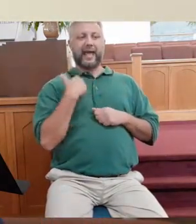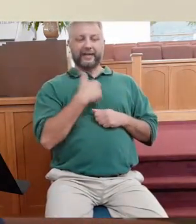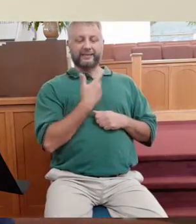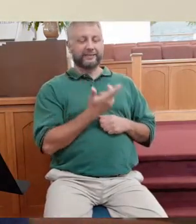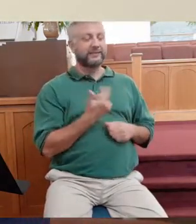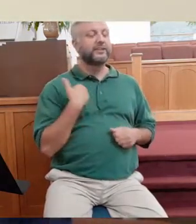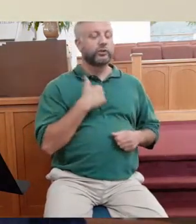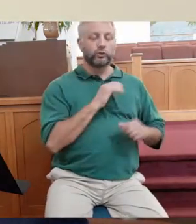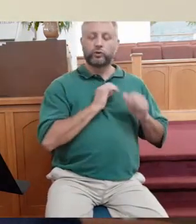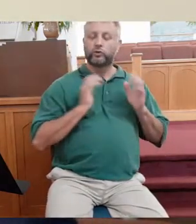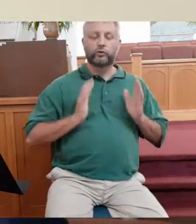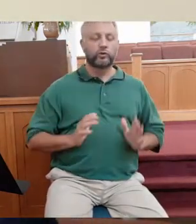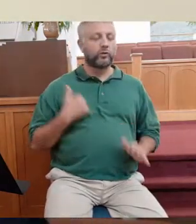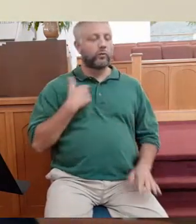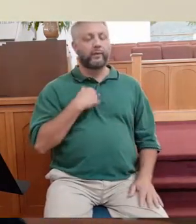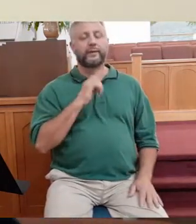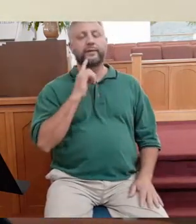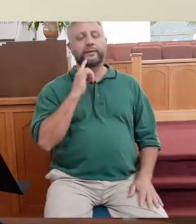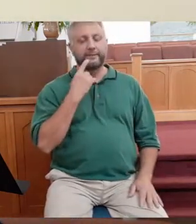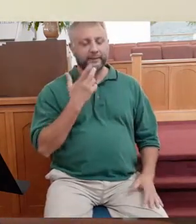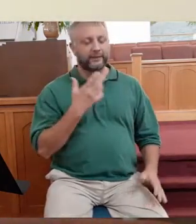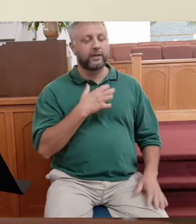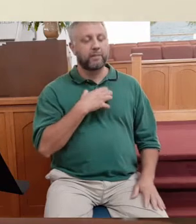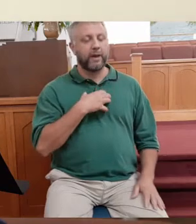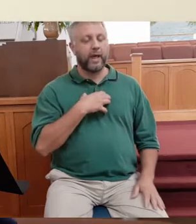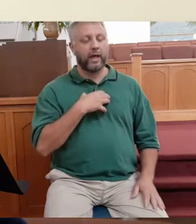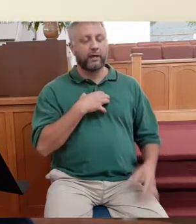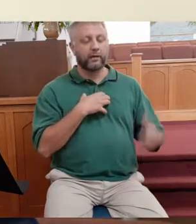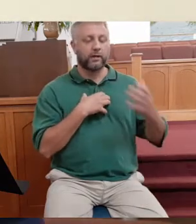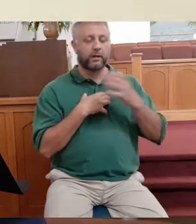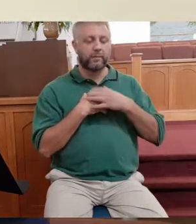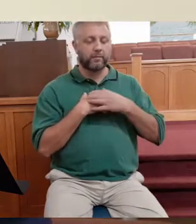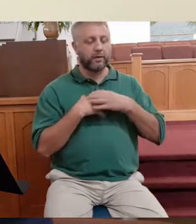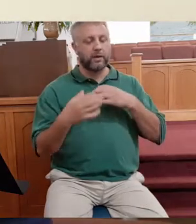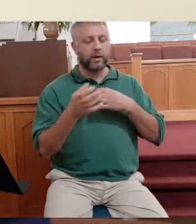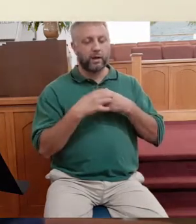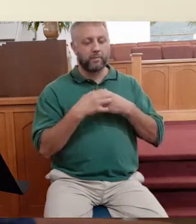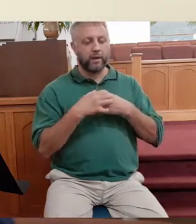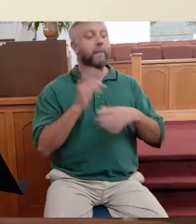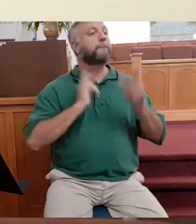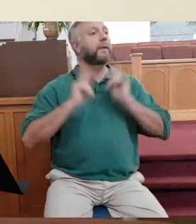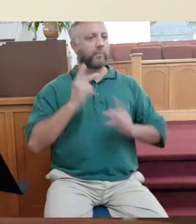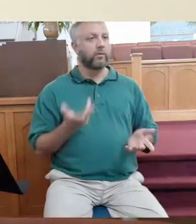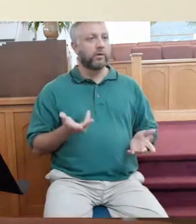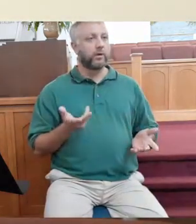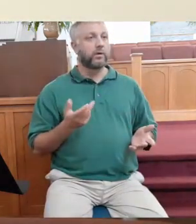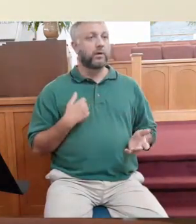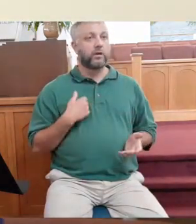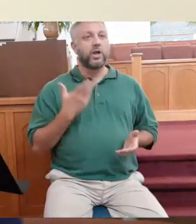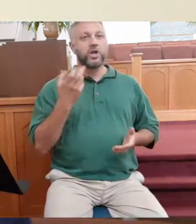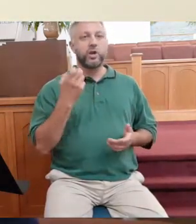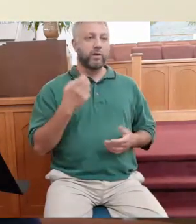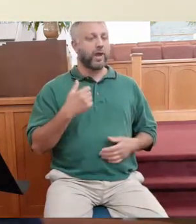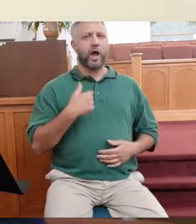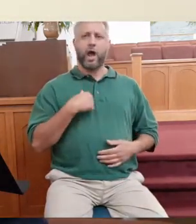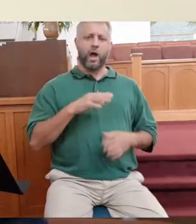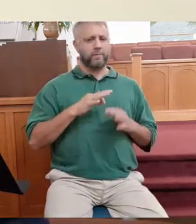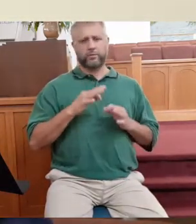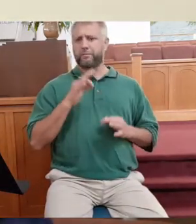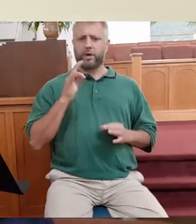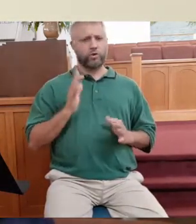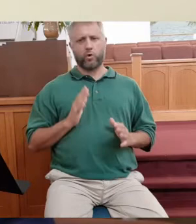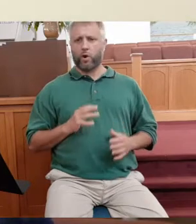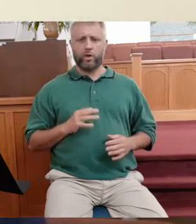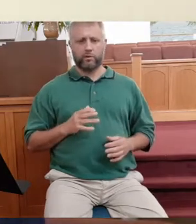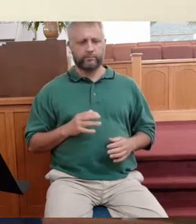Because we Christians are some seriously complaining people. Y'all want to be super spiritual and pretend like you're not this